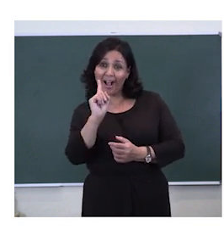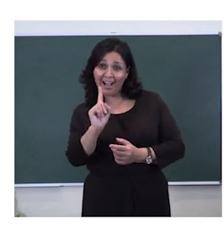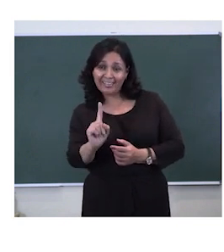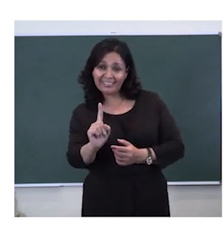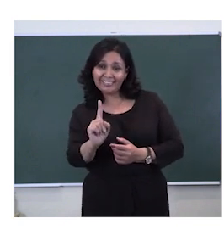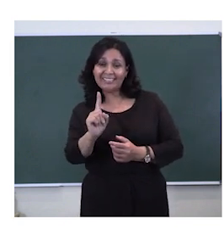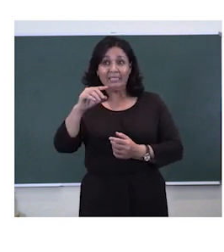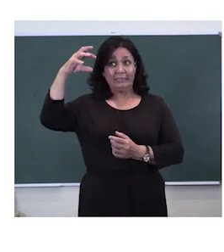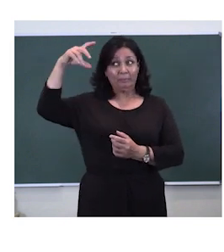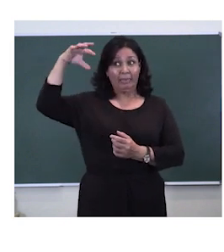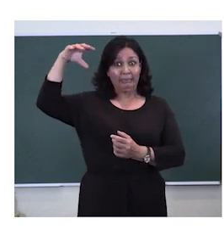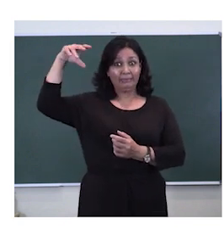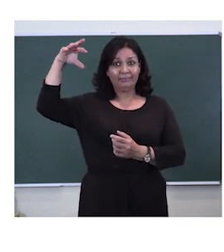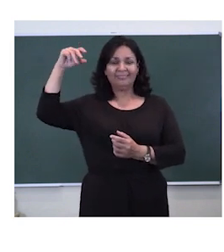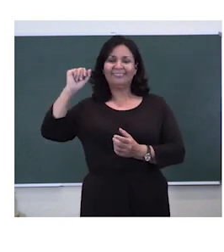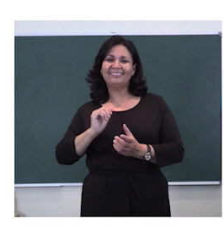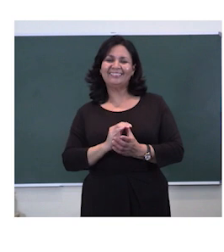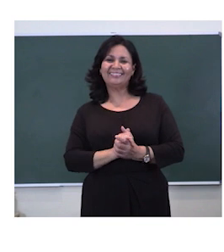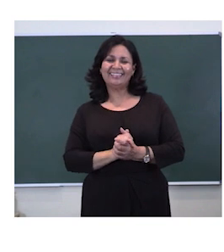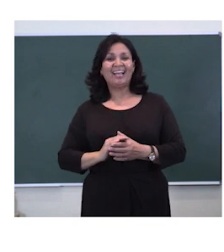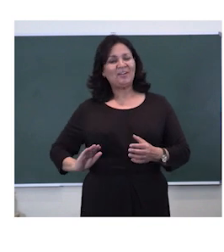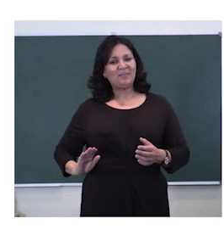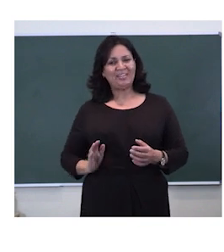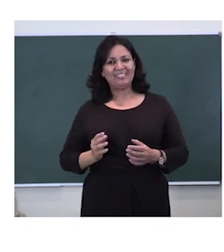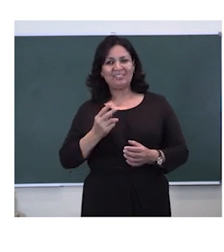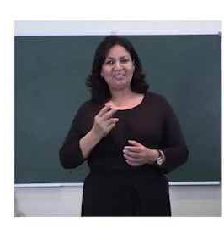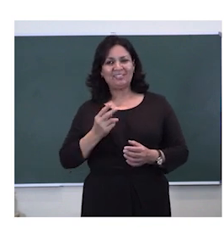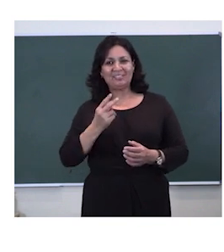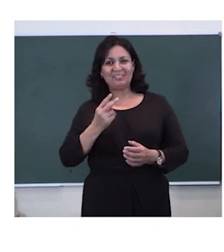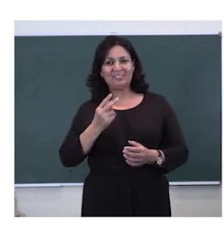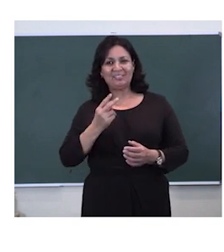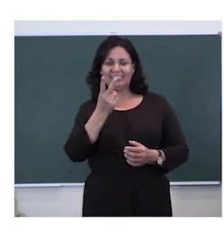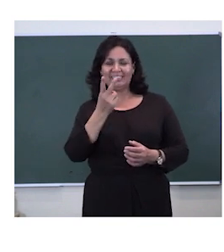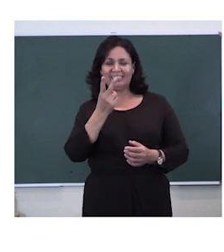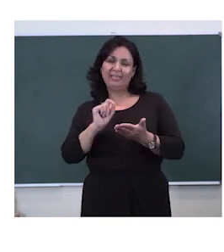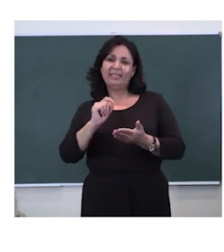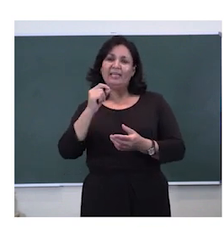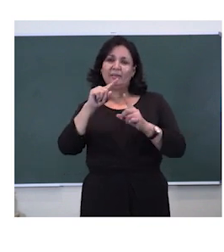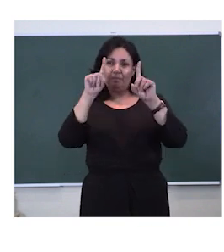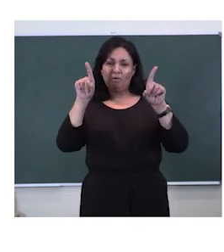spider. And I want you to fill in the number one in the boxes.